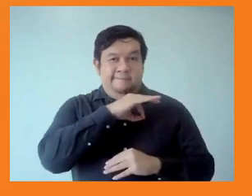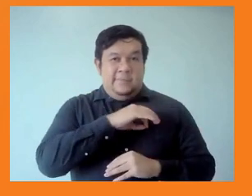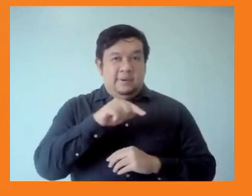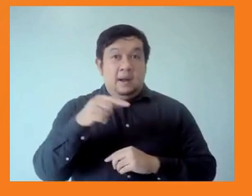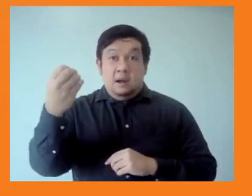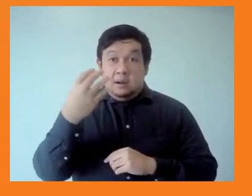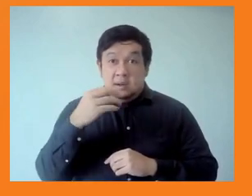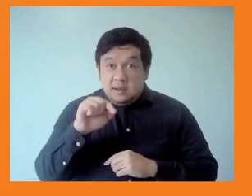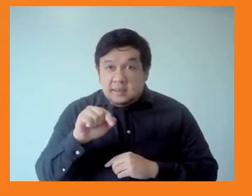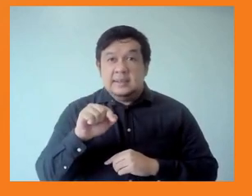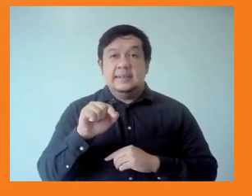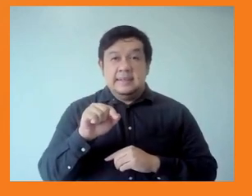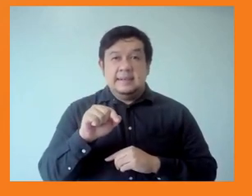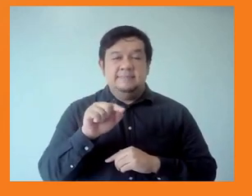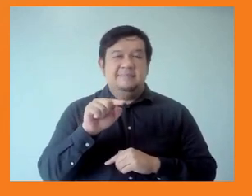please.